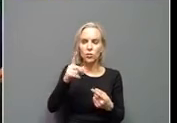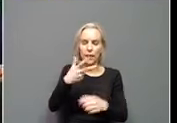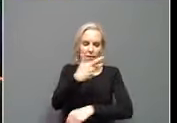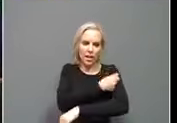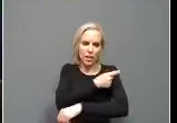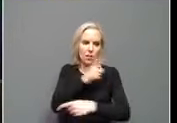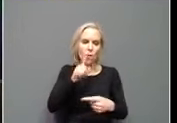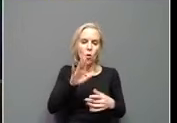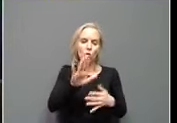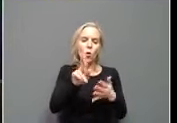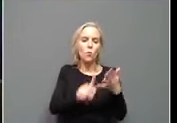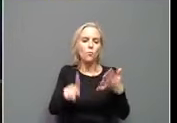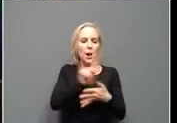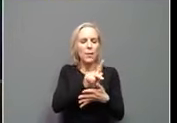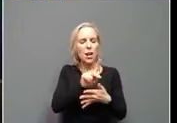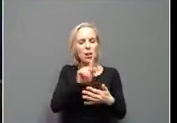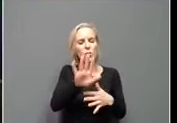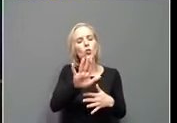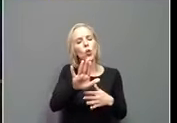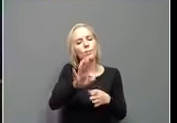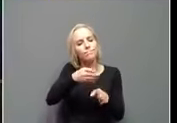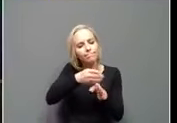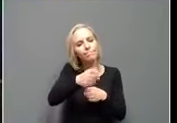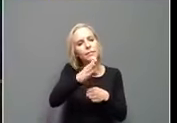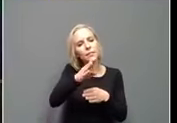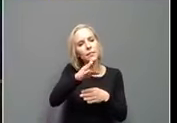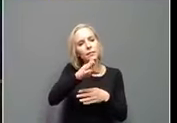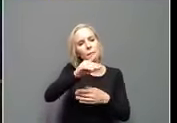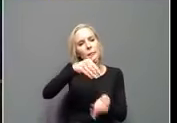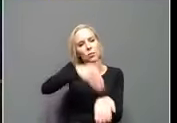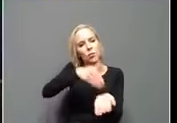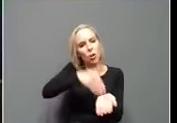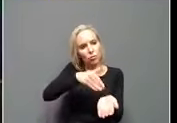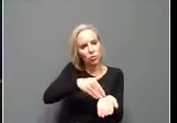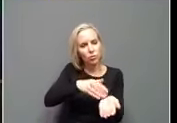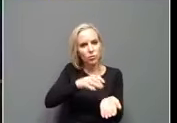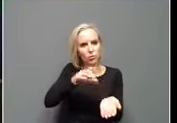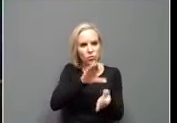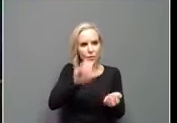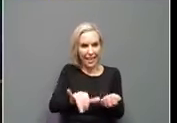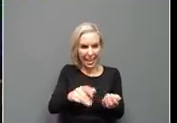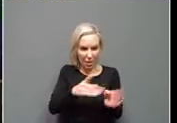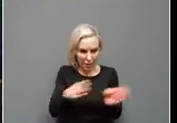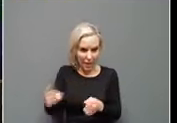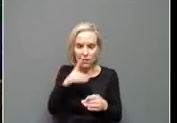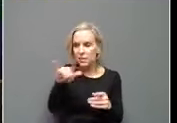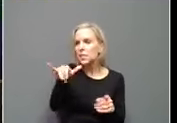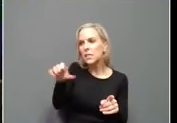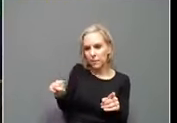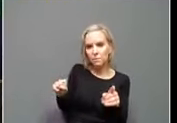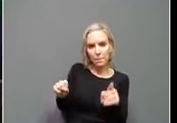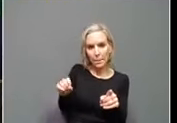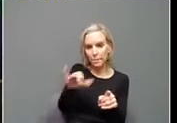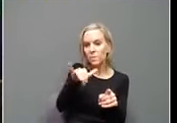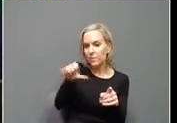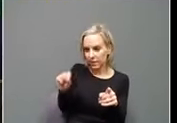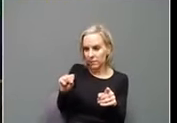offices. Is this already being done or is there a plan to do that? A second. Yes. Yeah.